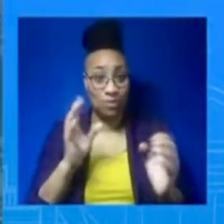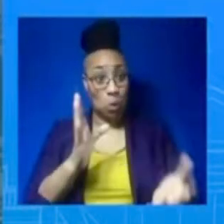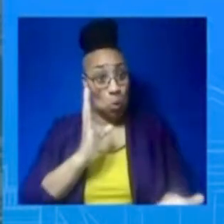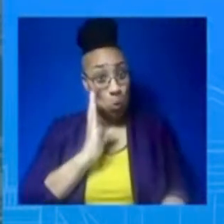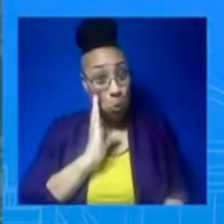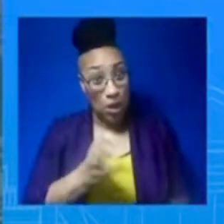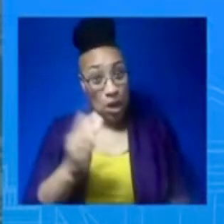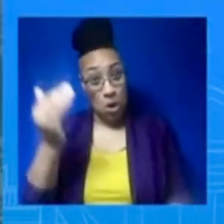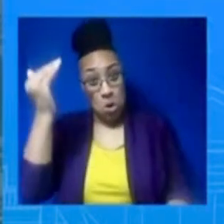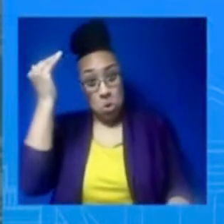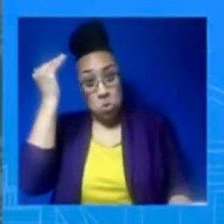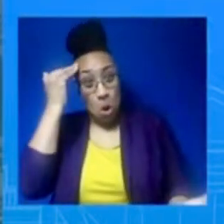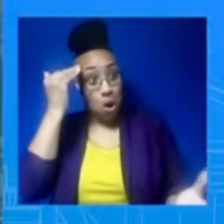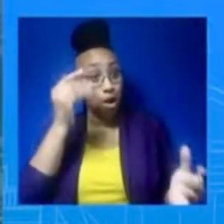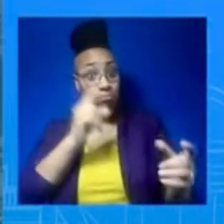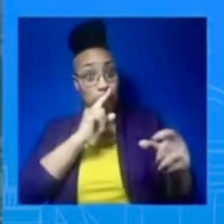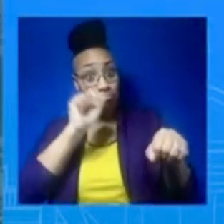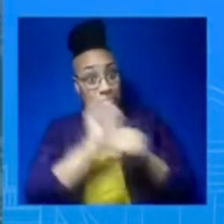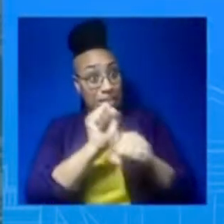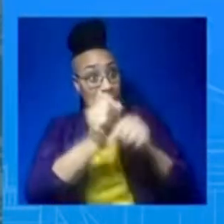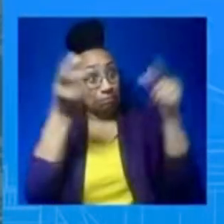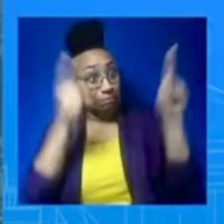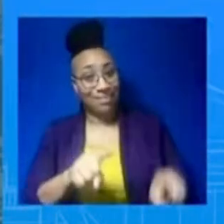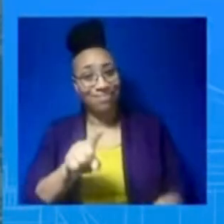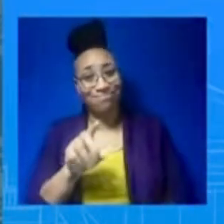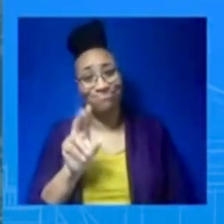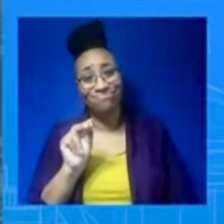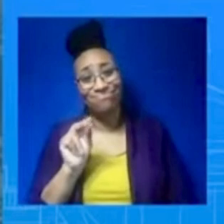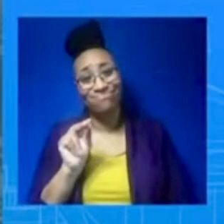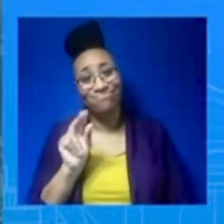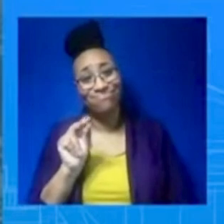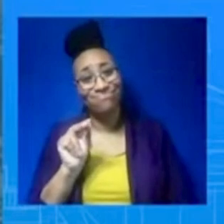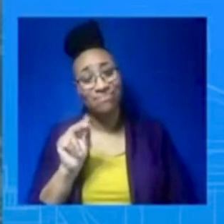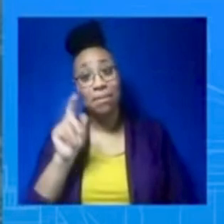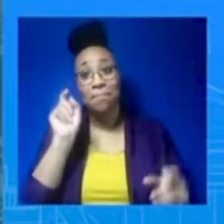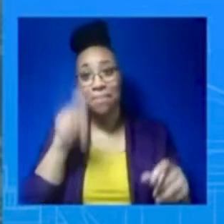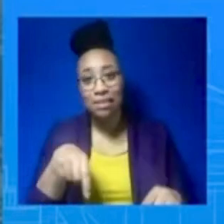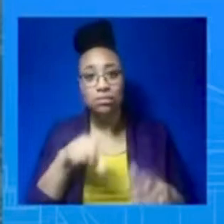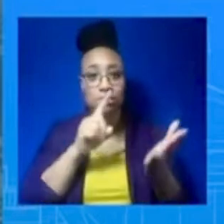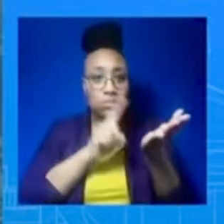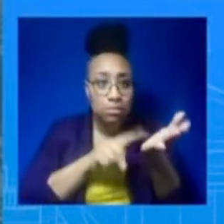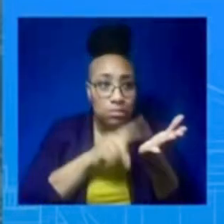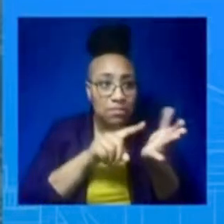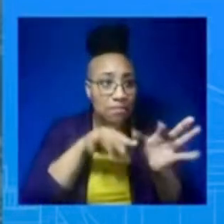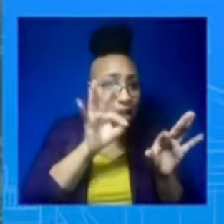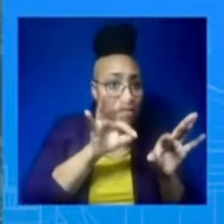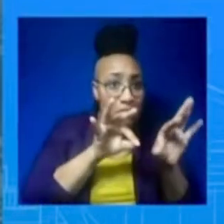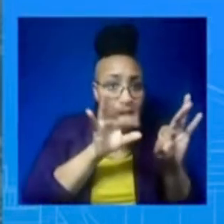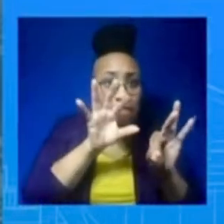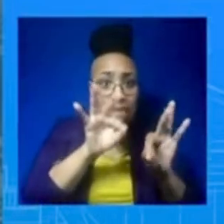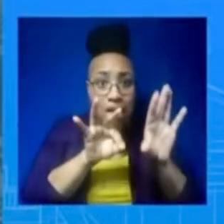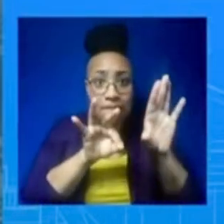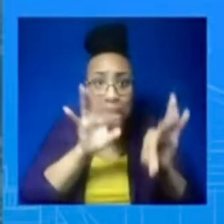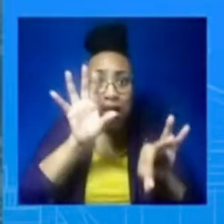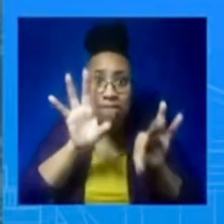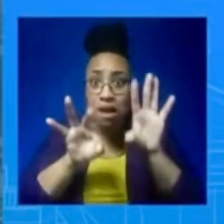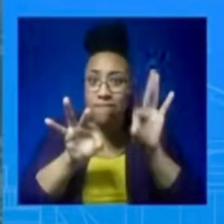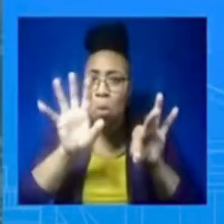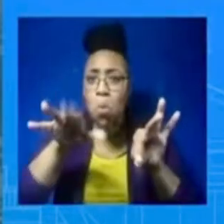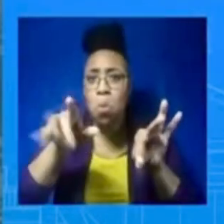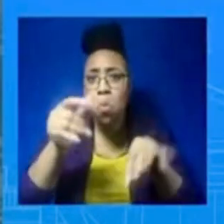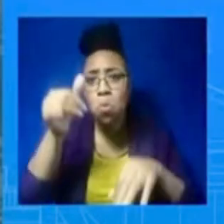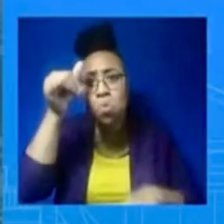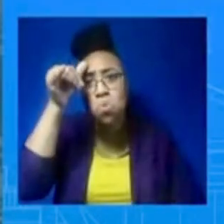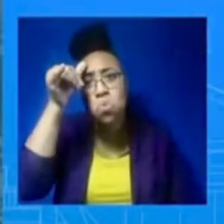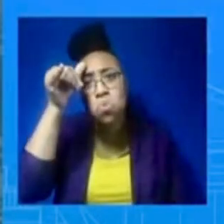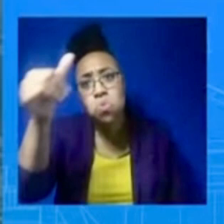can get to the debris and analyze it, and as I said earlier, that task alone is going to be very difficult, and I can't predict with certainty that we're actually going to be able to